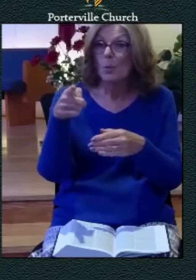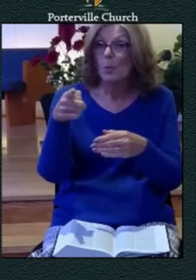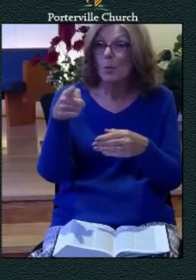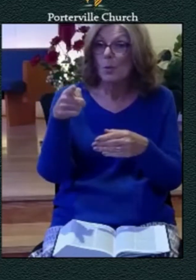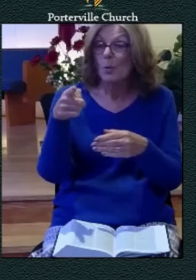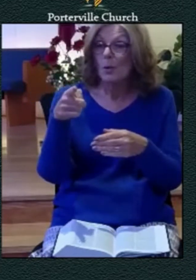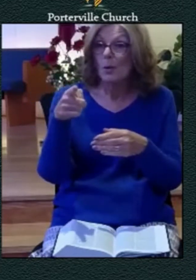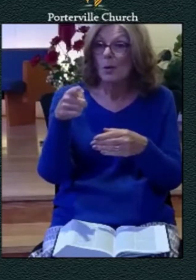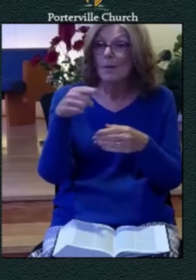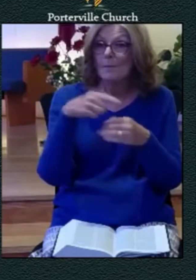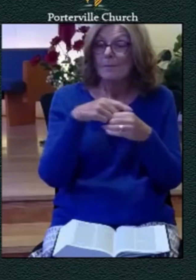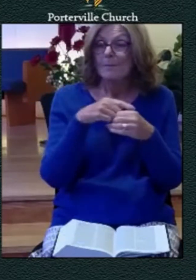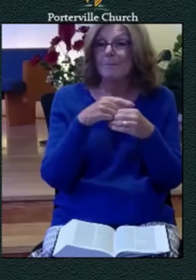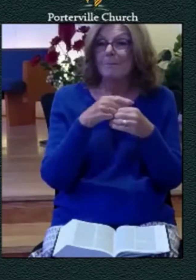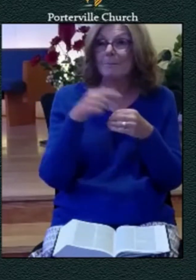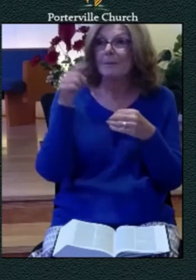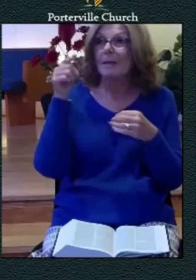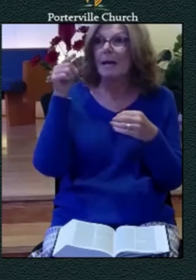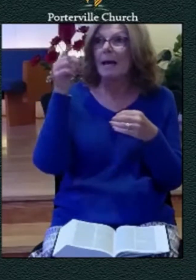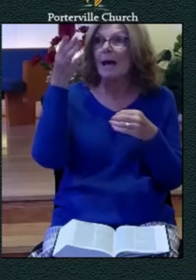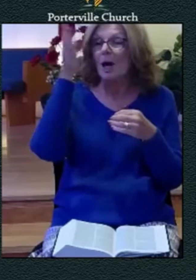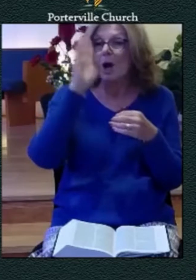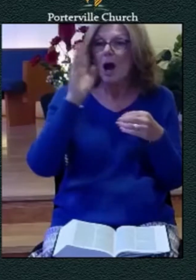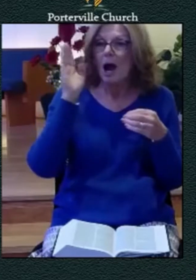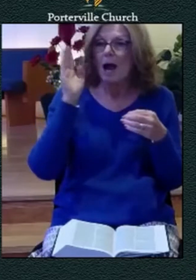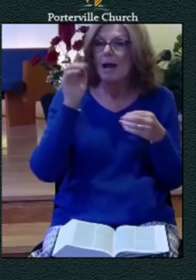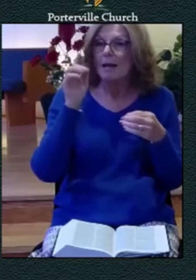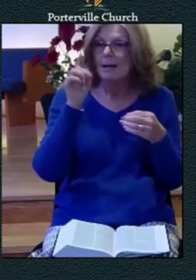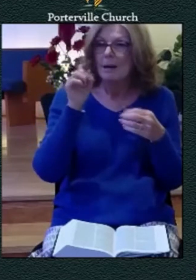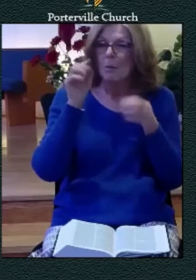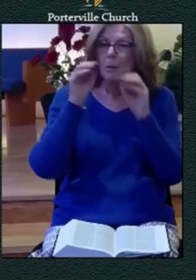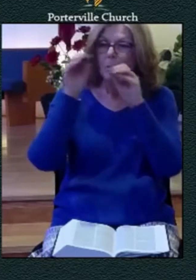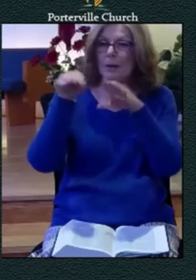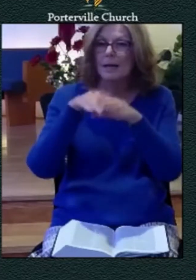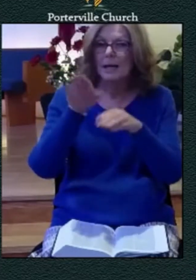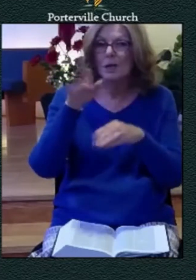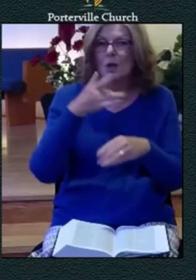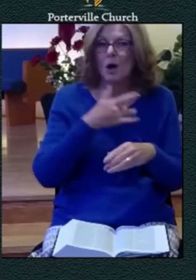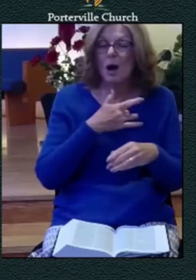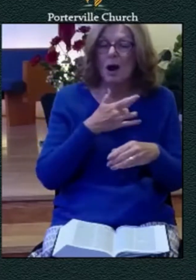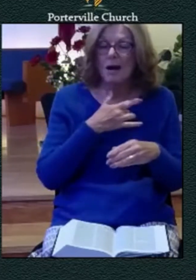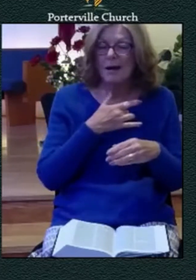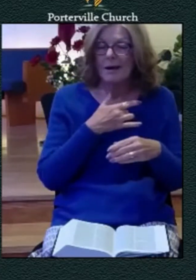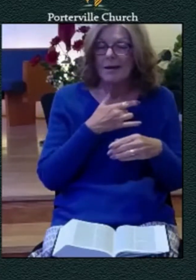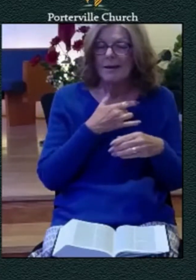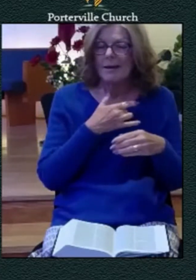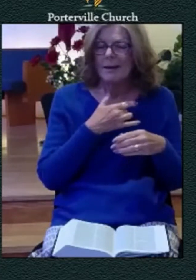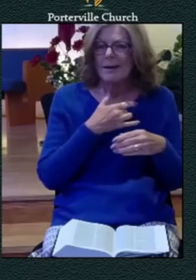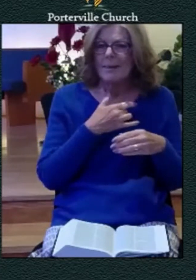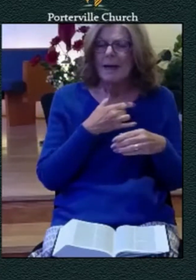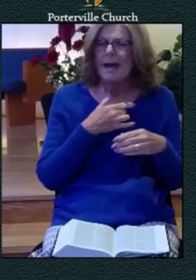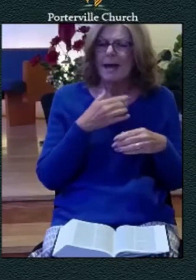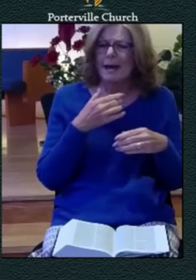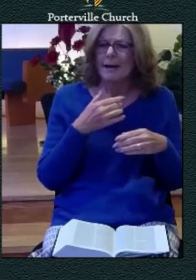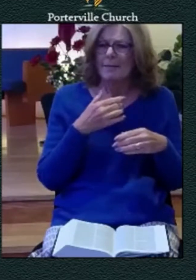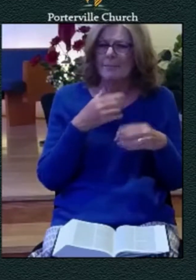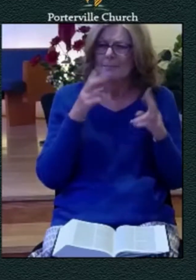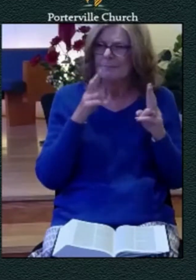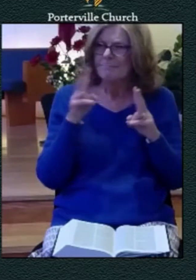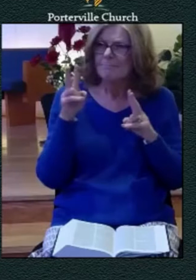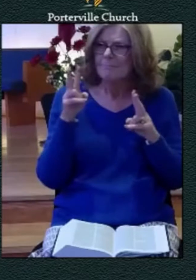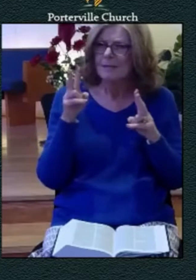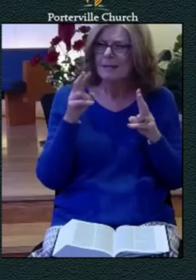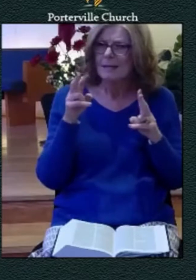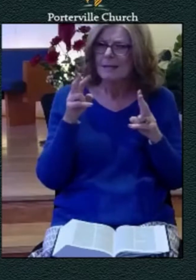trouble but as he stirs that up in your heart he answers that that movement that he has begun in you